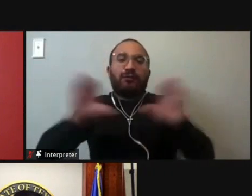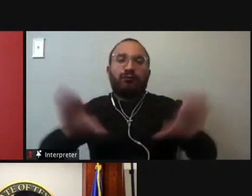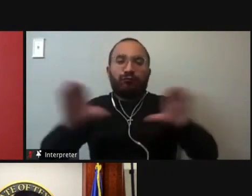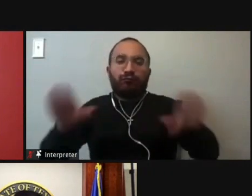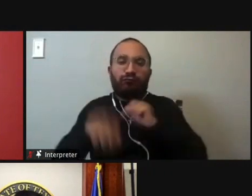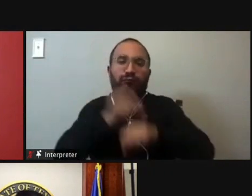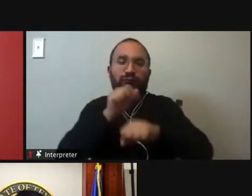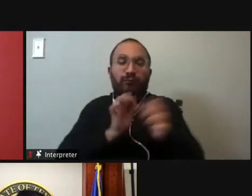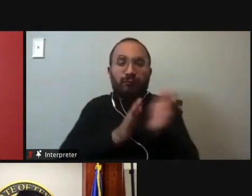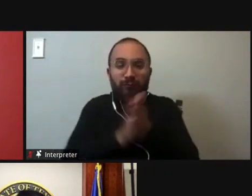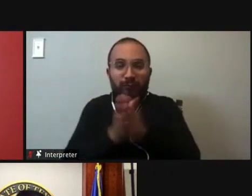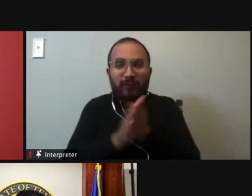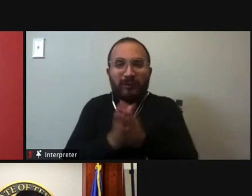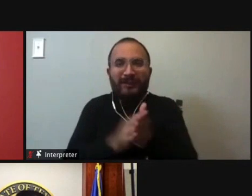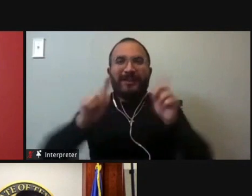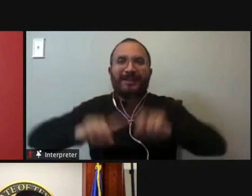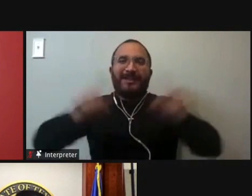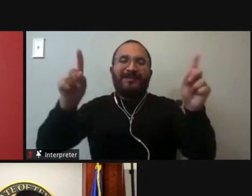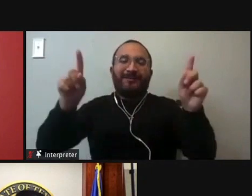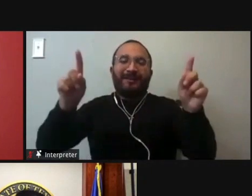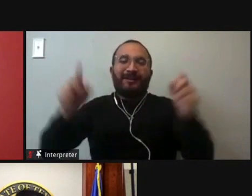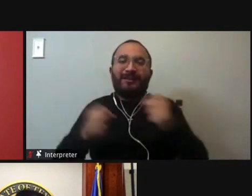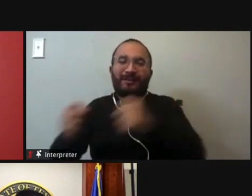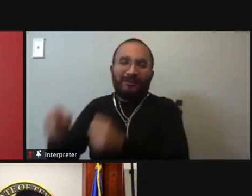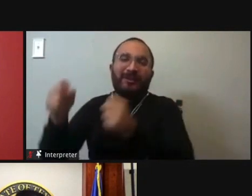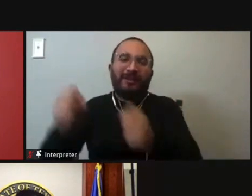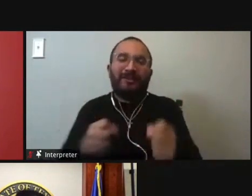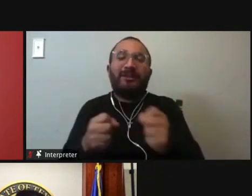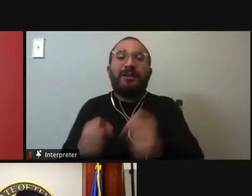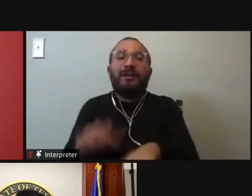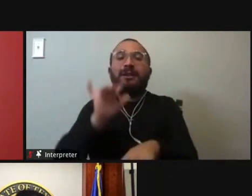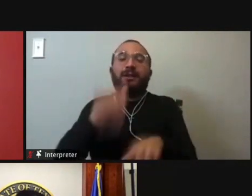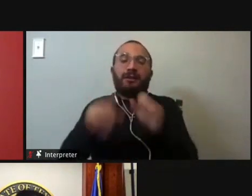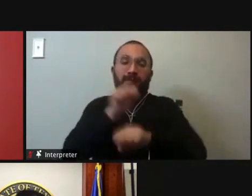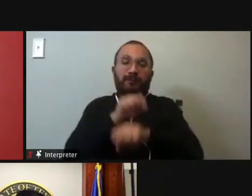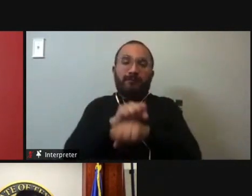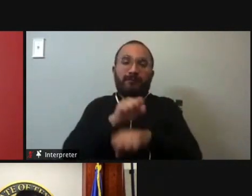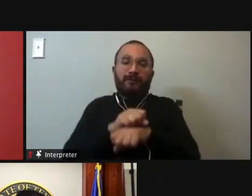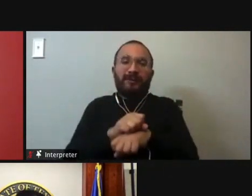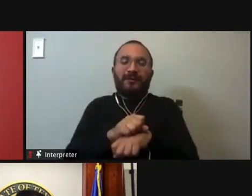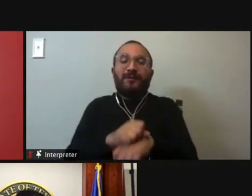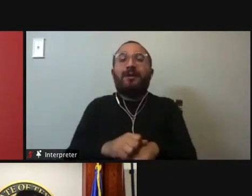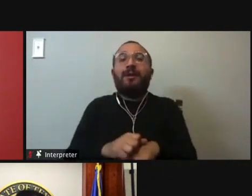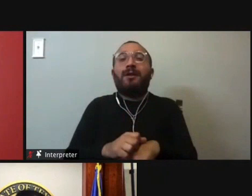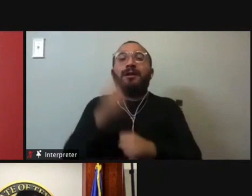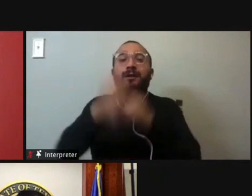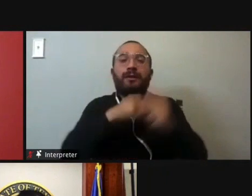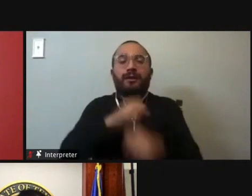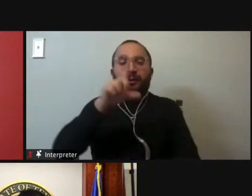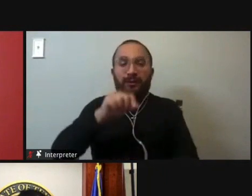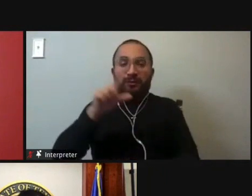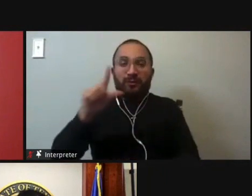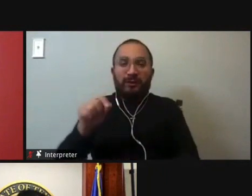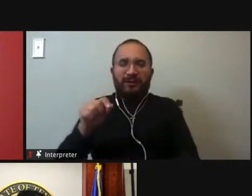just might do it in a different way, then this system works. And I'm skeptical of any system that in the year 2020 wants to take away the right